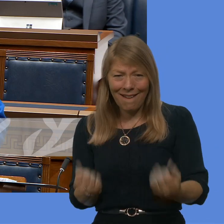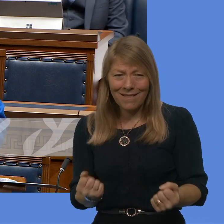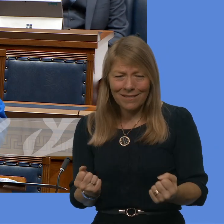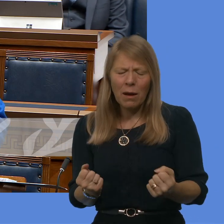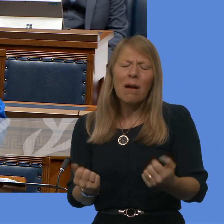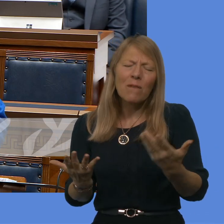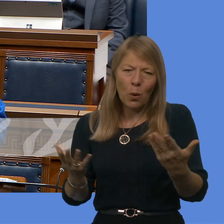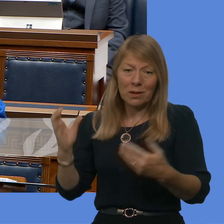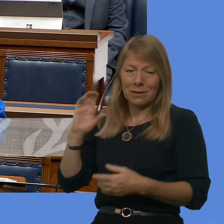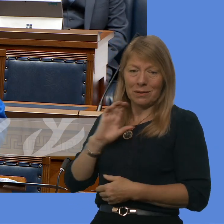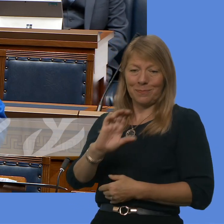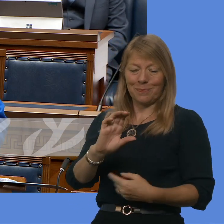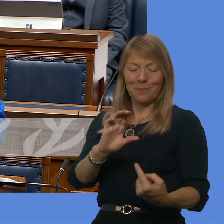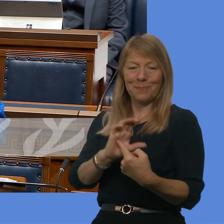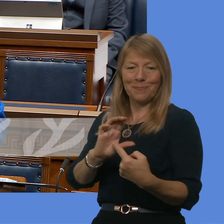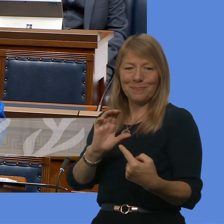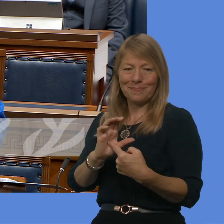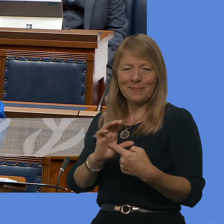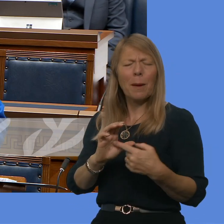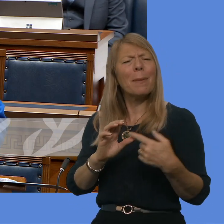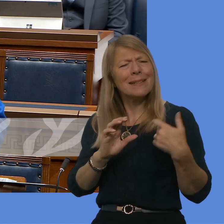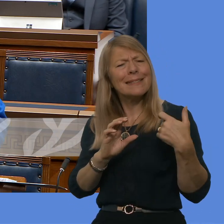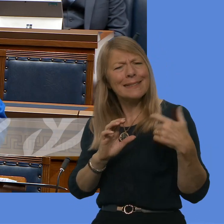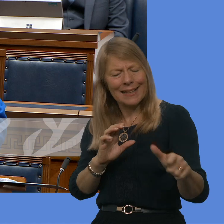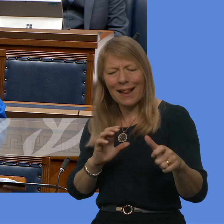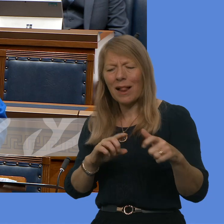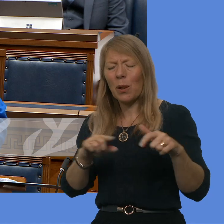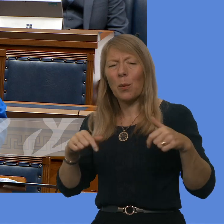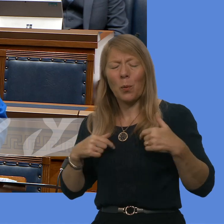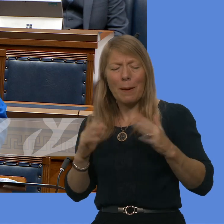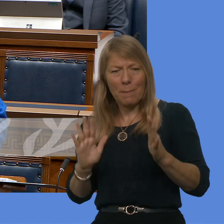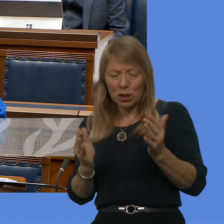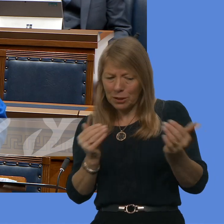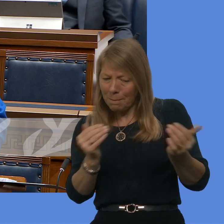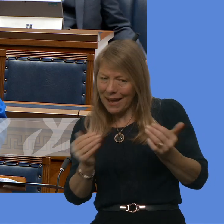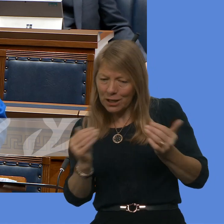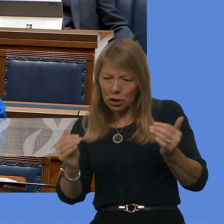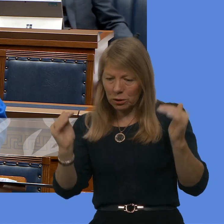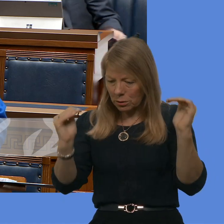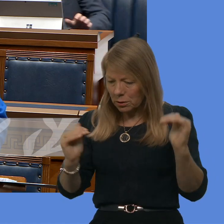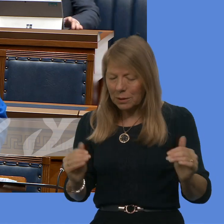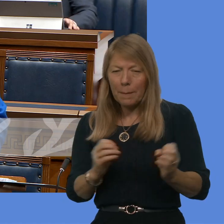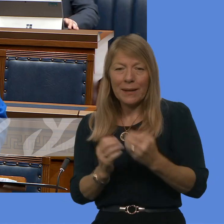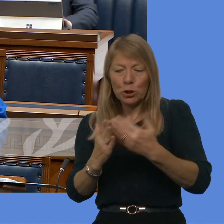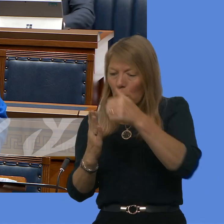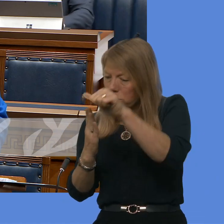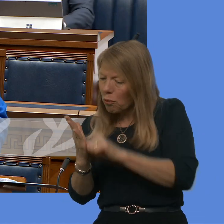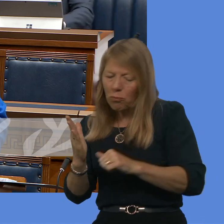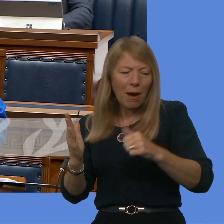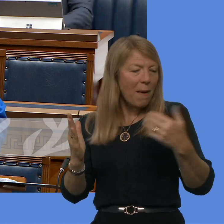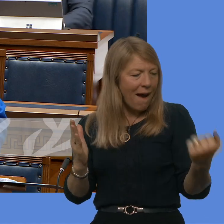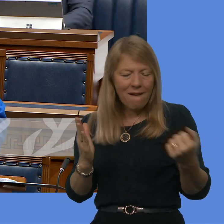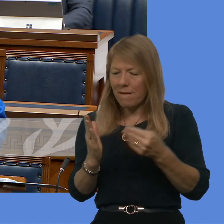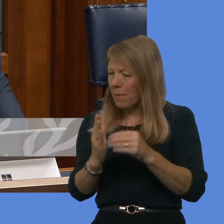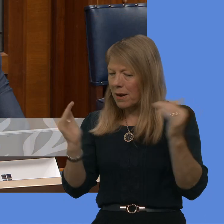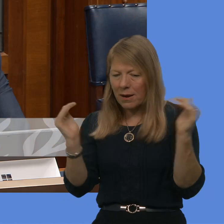of money that gives flexibility for a huge range of new issues. This must be about supporting our existing public services, trying